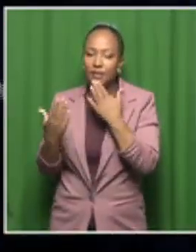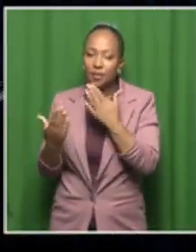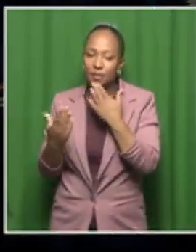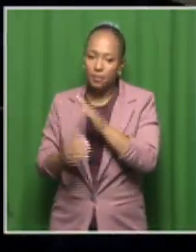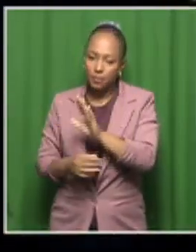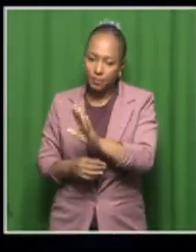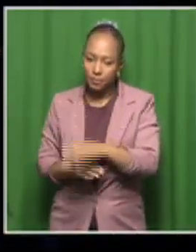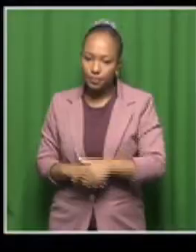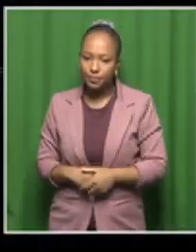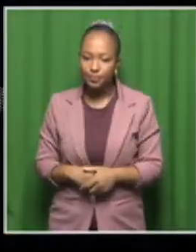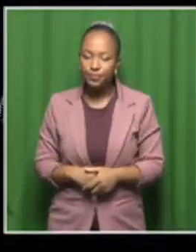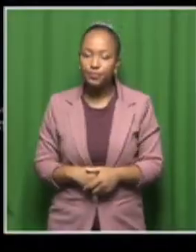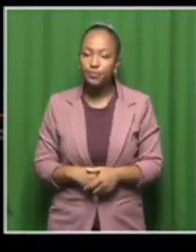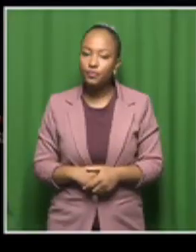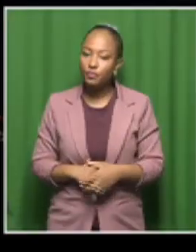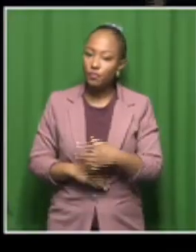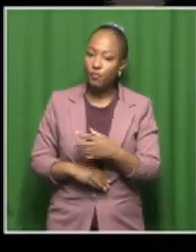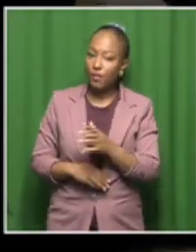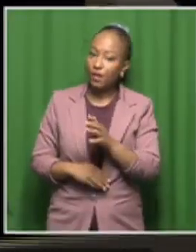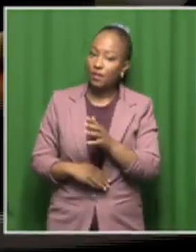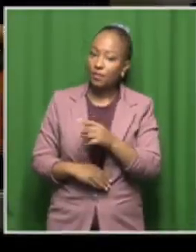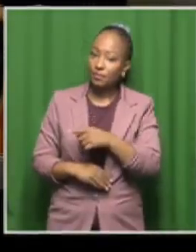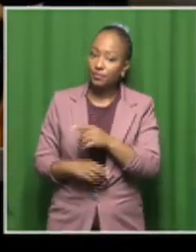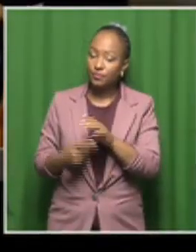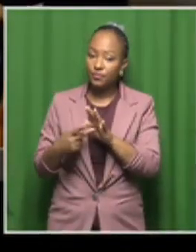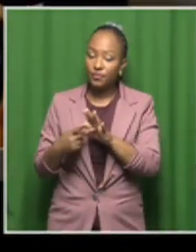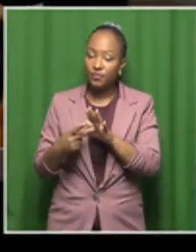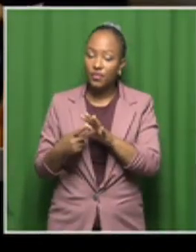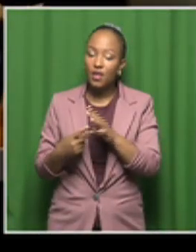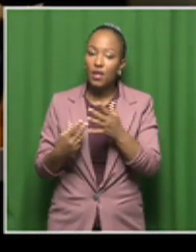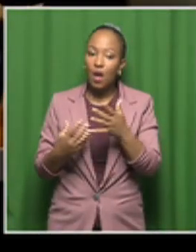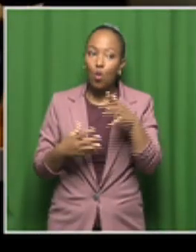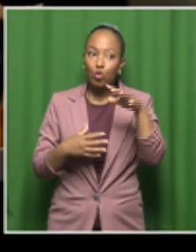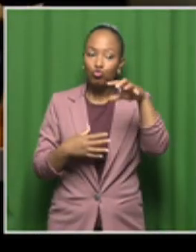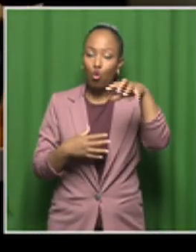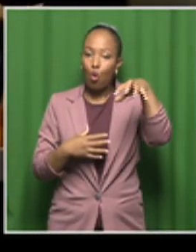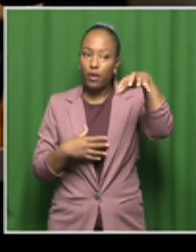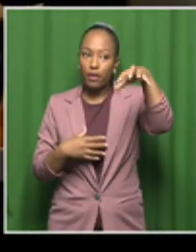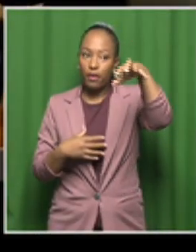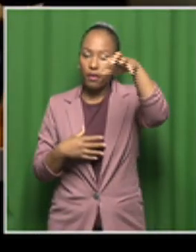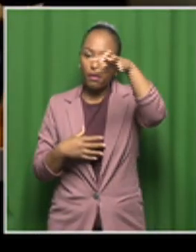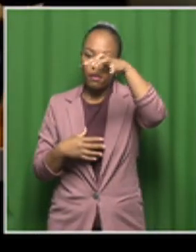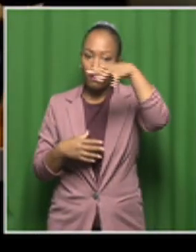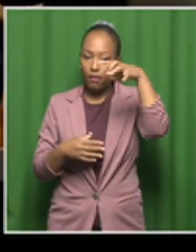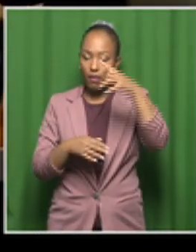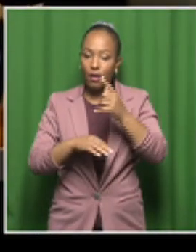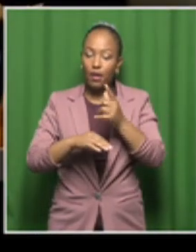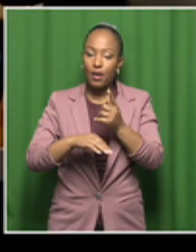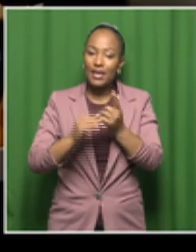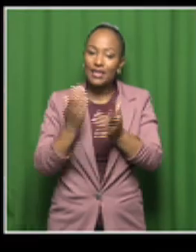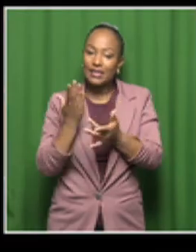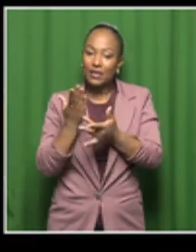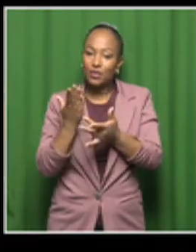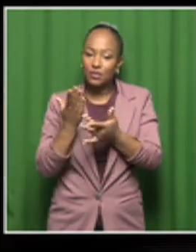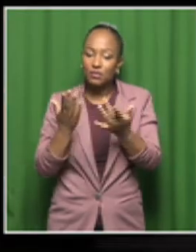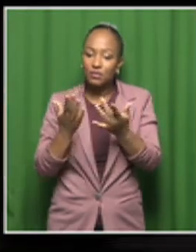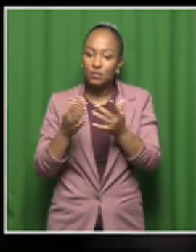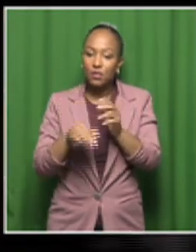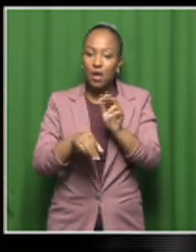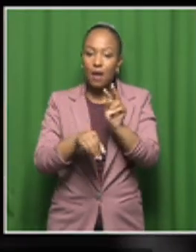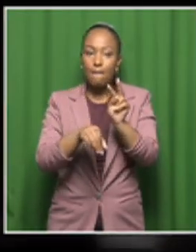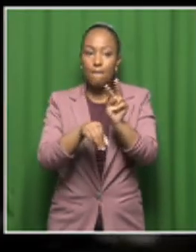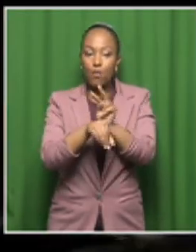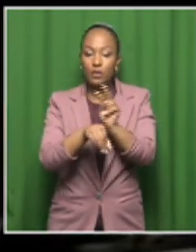above this, we're also implementing drone technology now, which is part of our routine quality monitoring in